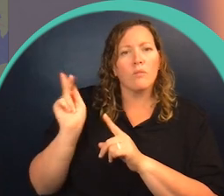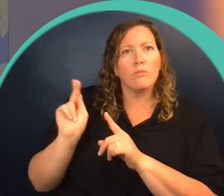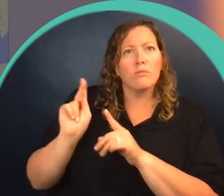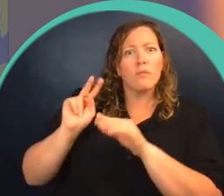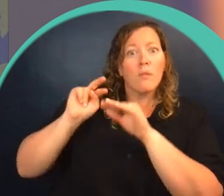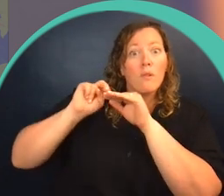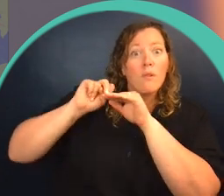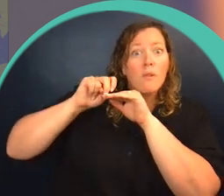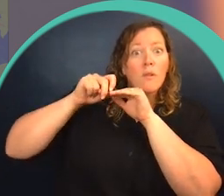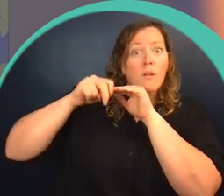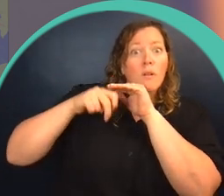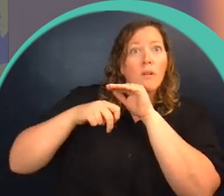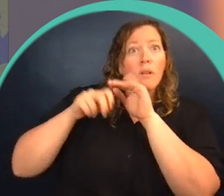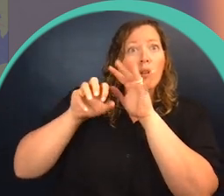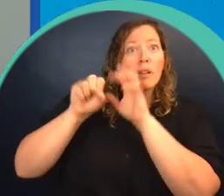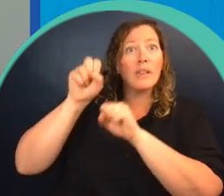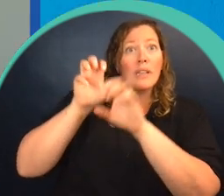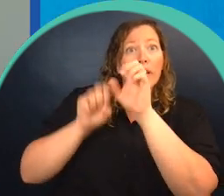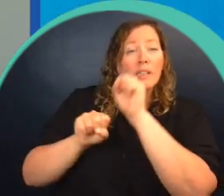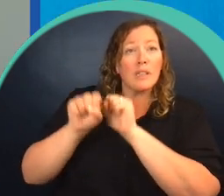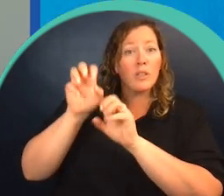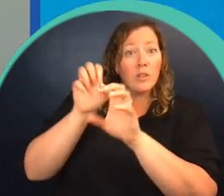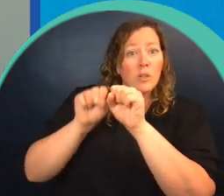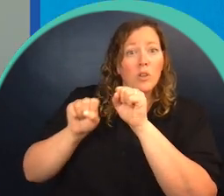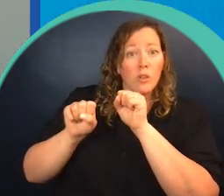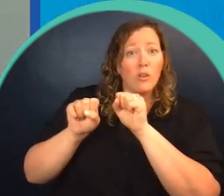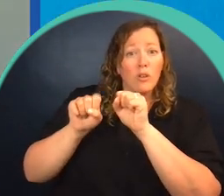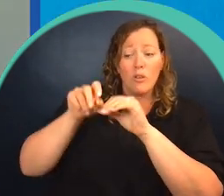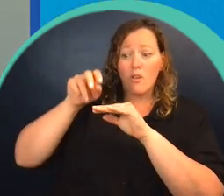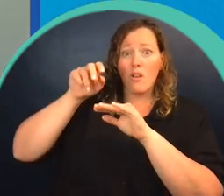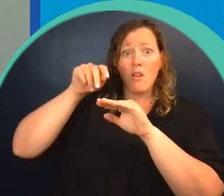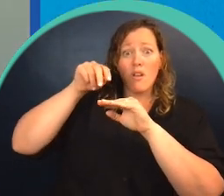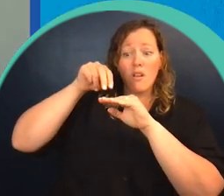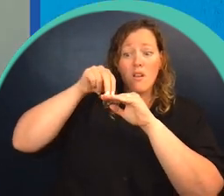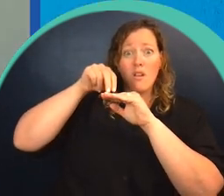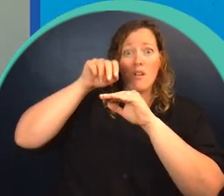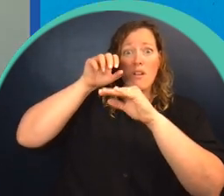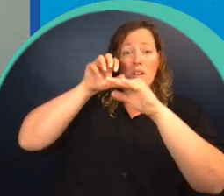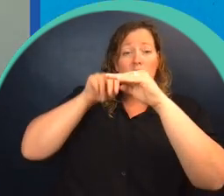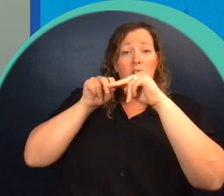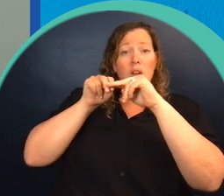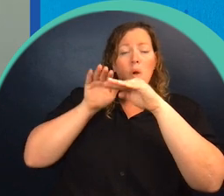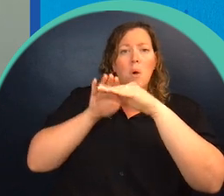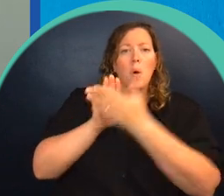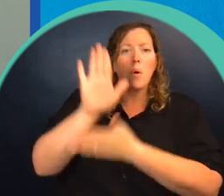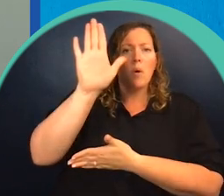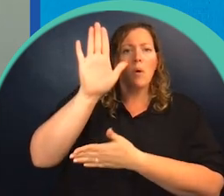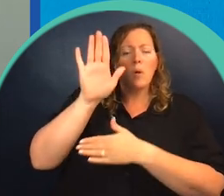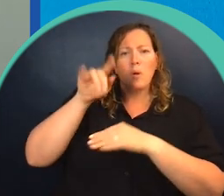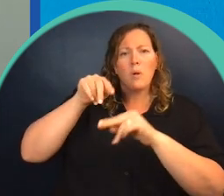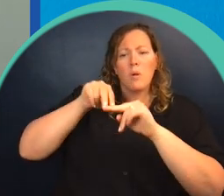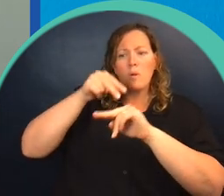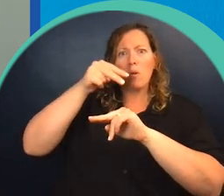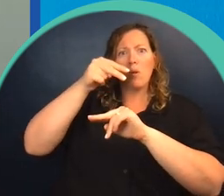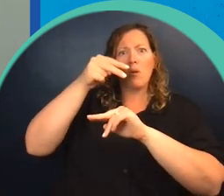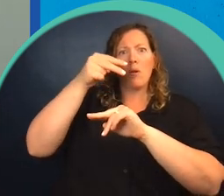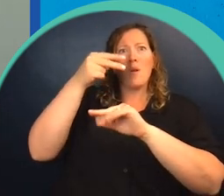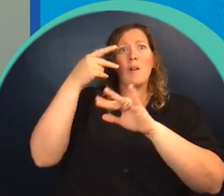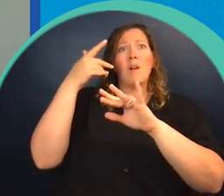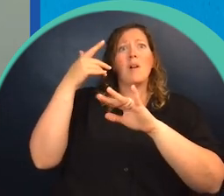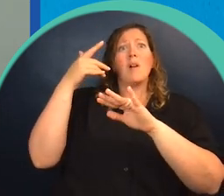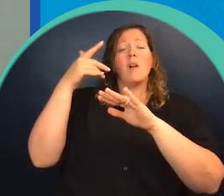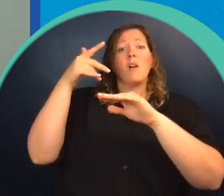down from that upper section of roof. As Krista stepped onto the first rung of the ladder, she slipped.